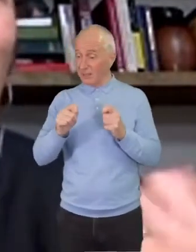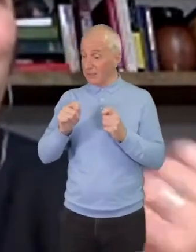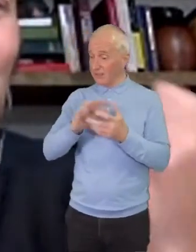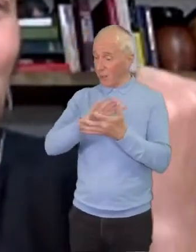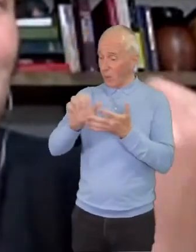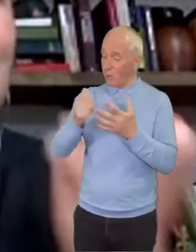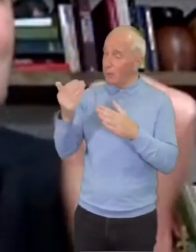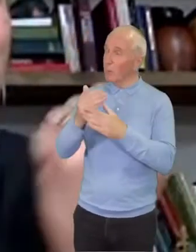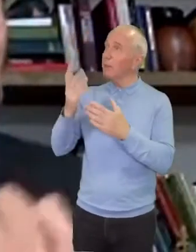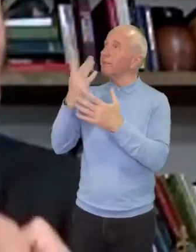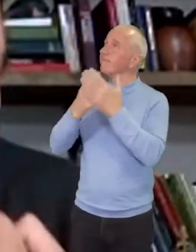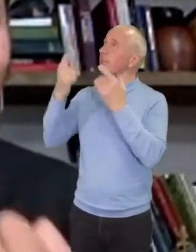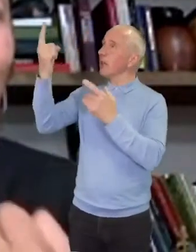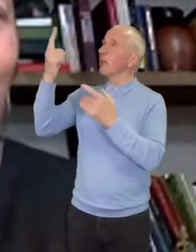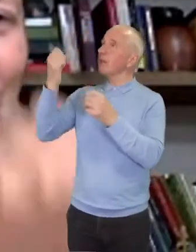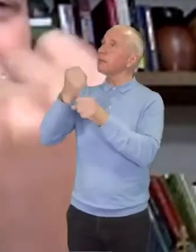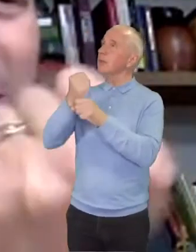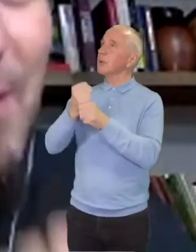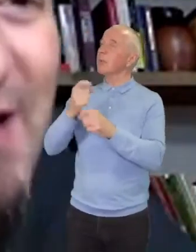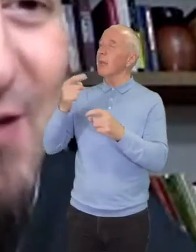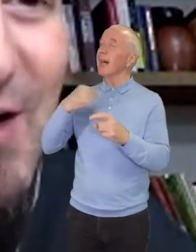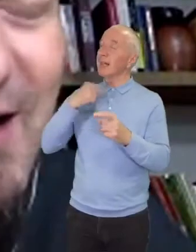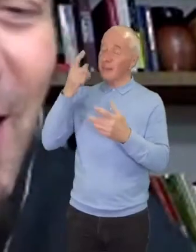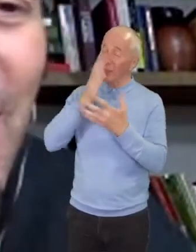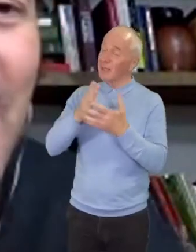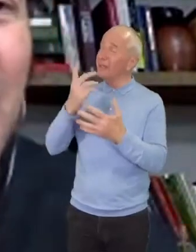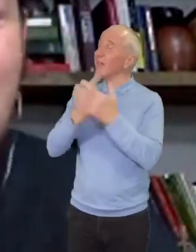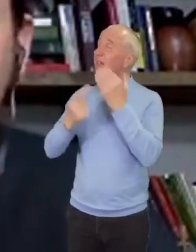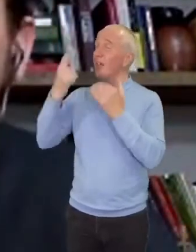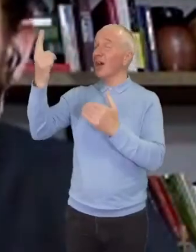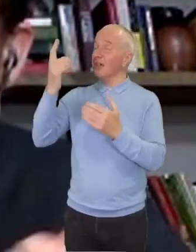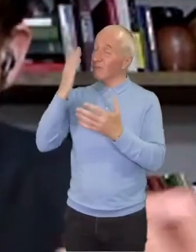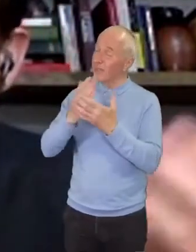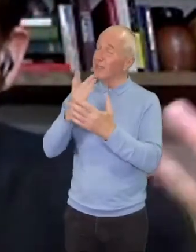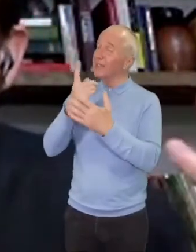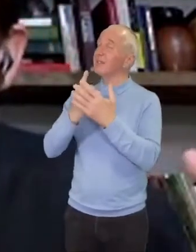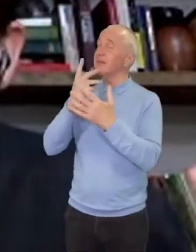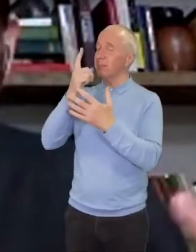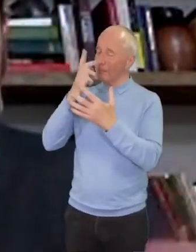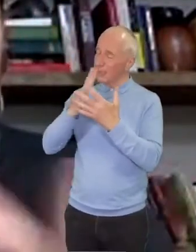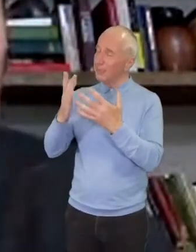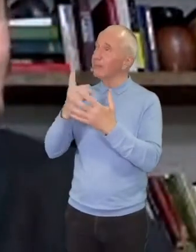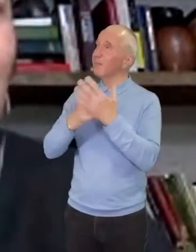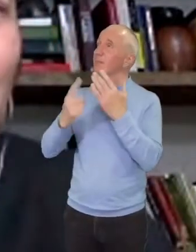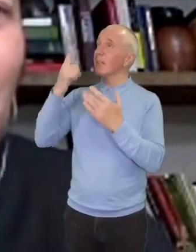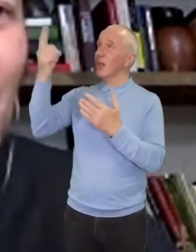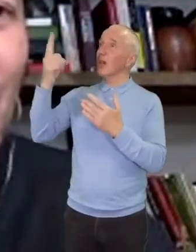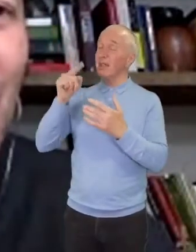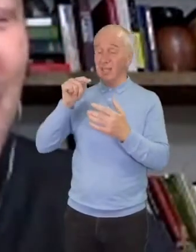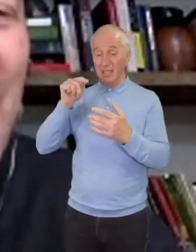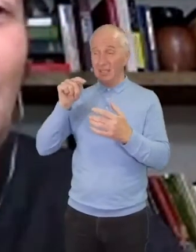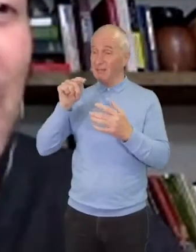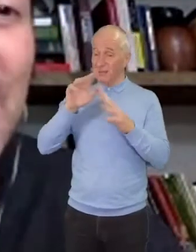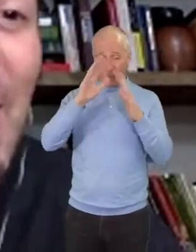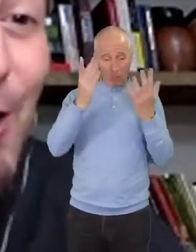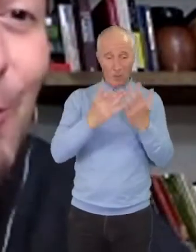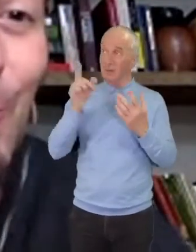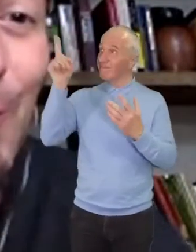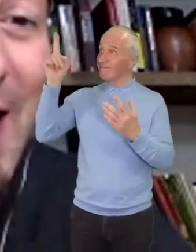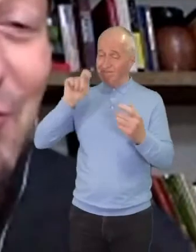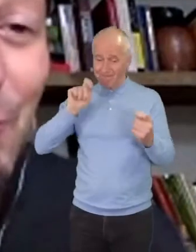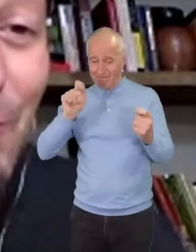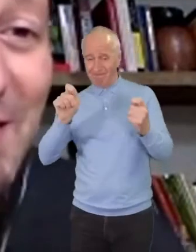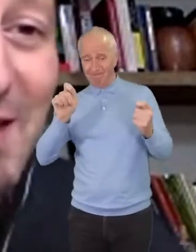But I also believe in a God, right? We believe in a God that is transforming this world. And we